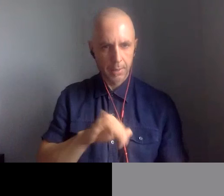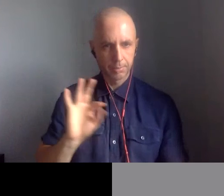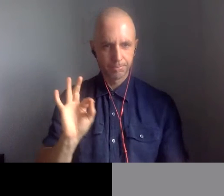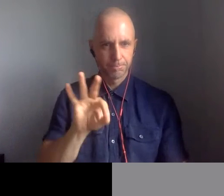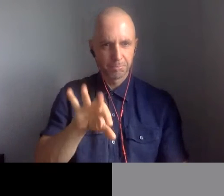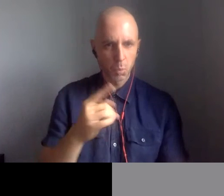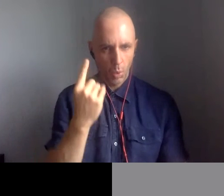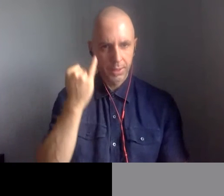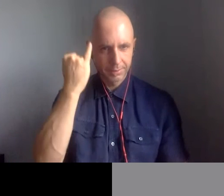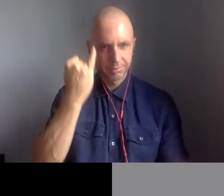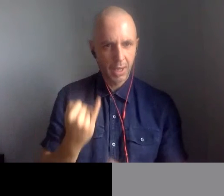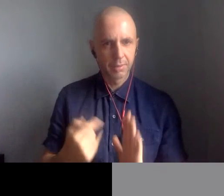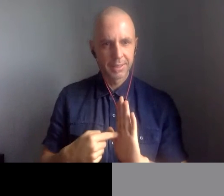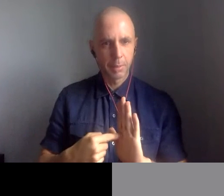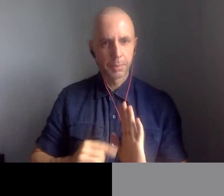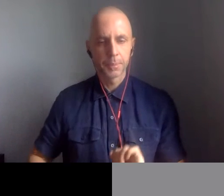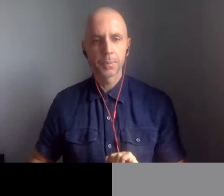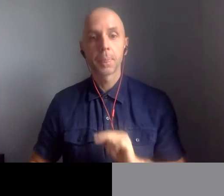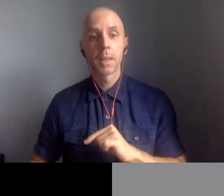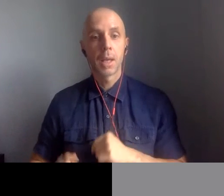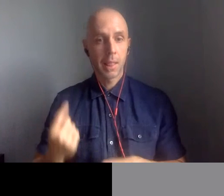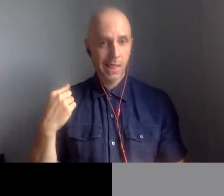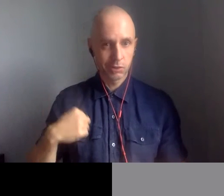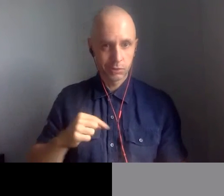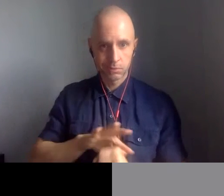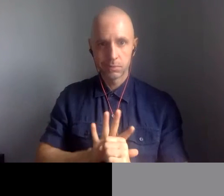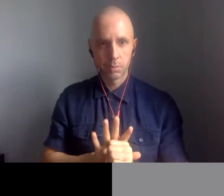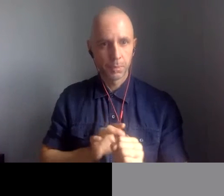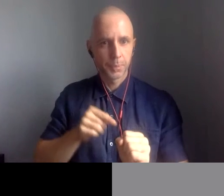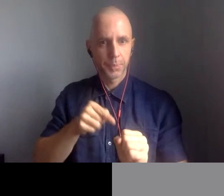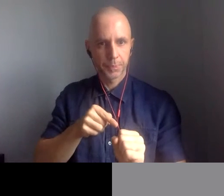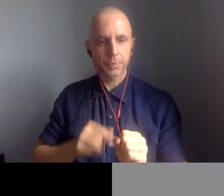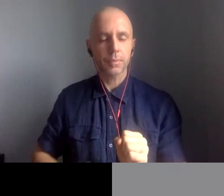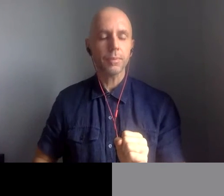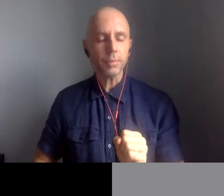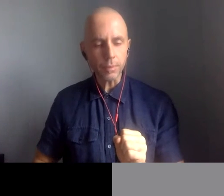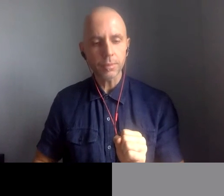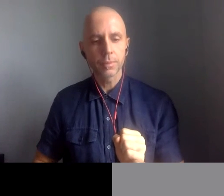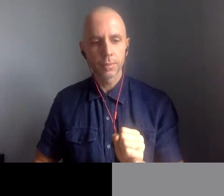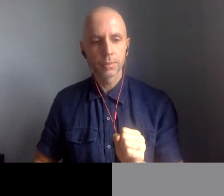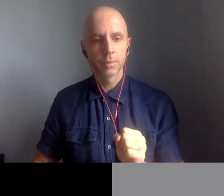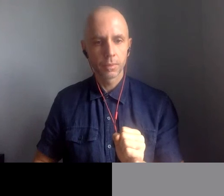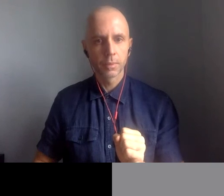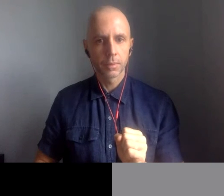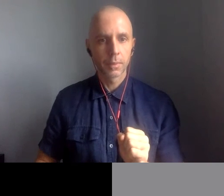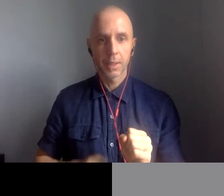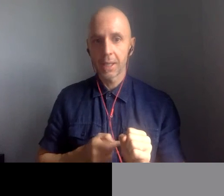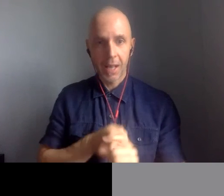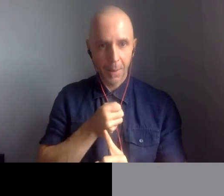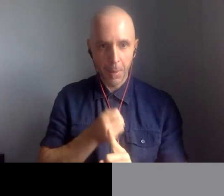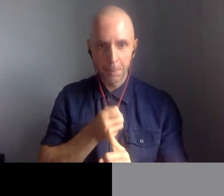remotely, in a form of it like this. Although not from the castle, from, you know, my bedroom.